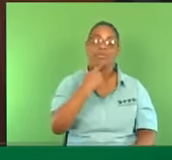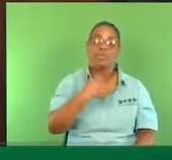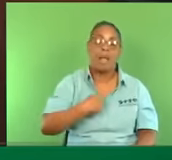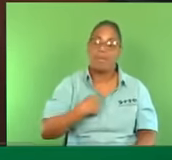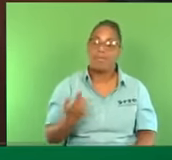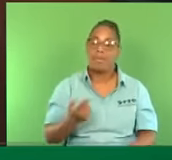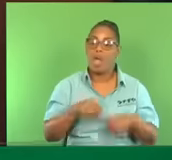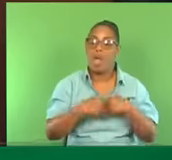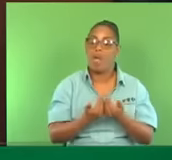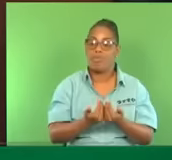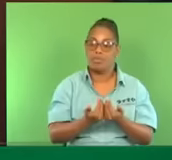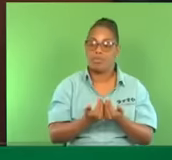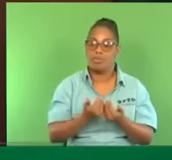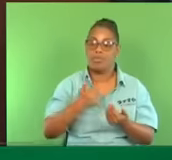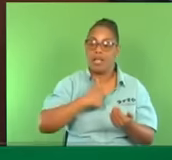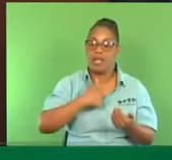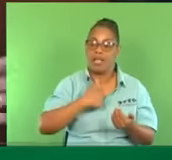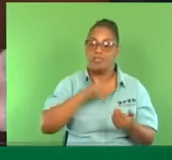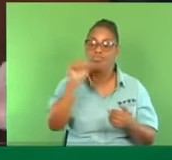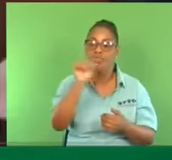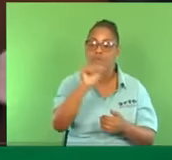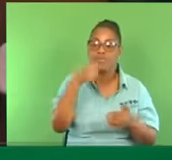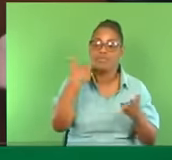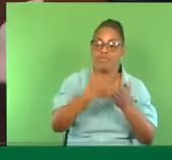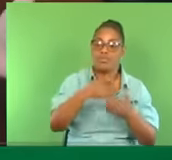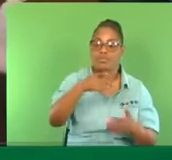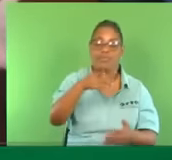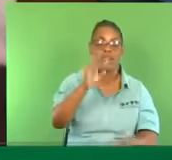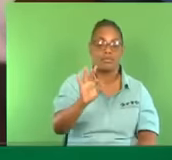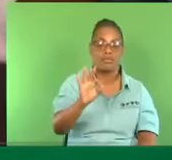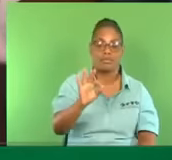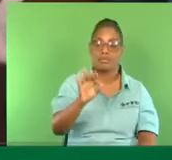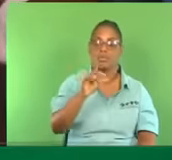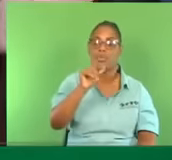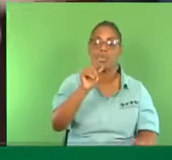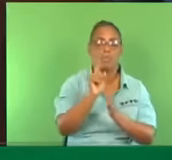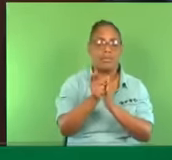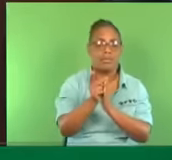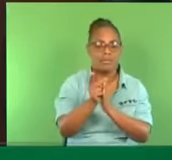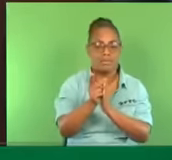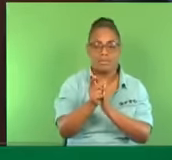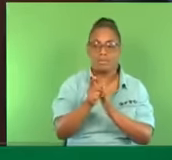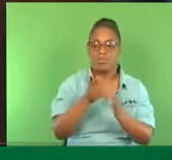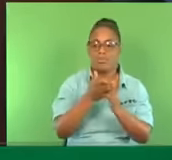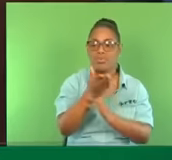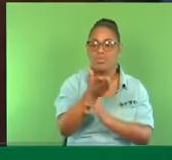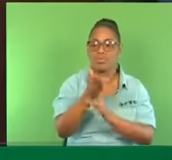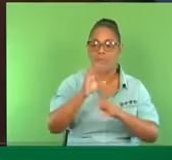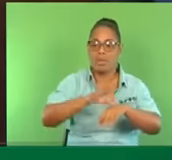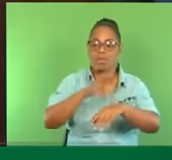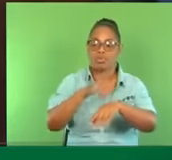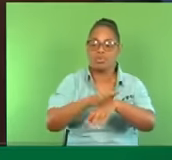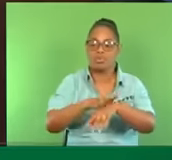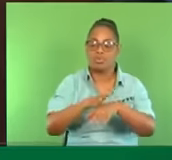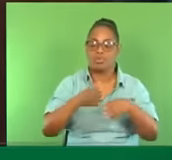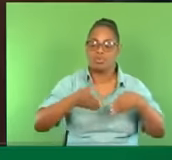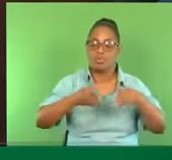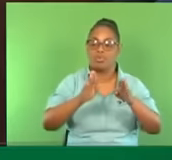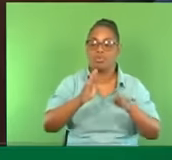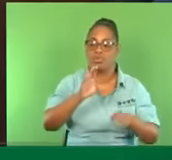Crack. Because that is not fixed. A year and a half later, we have no report.